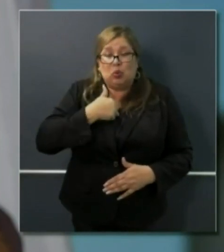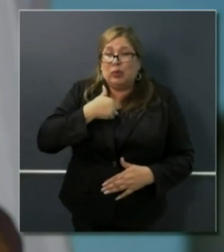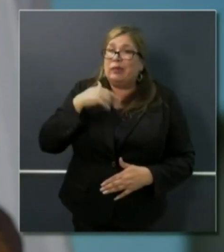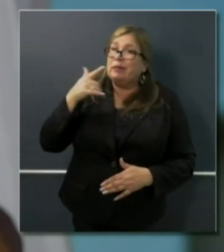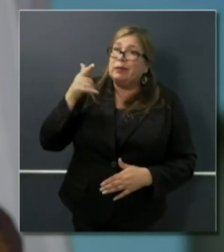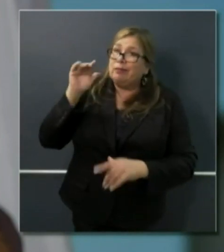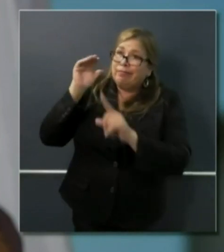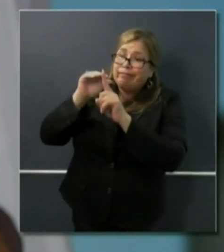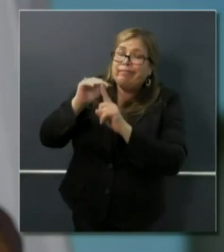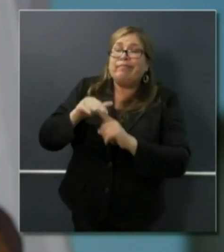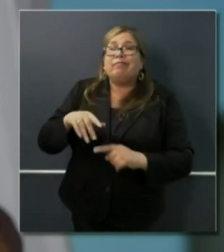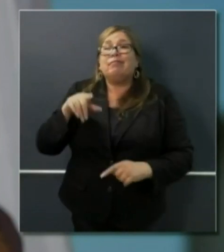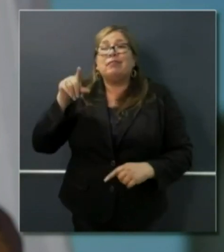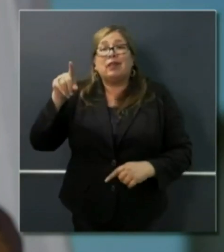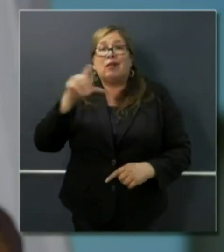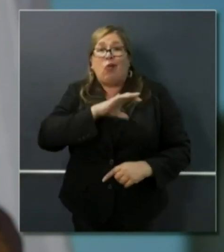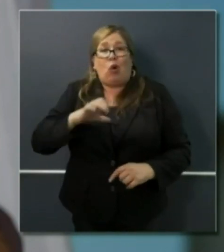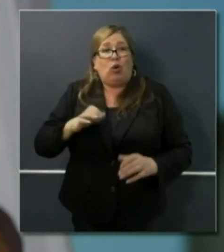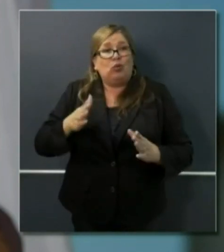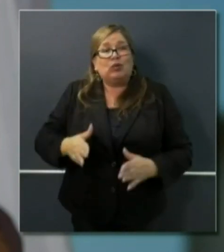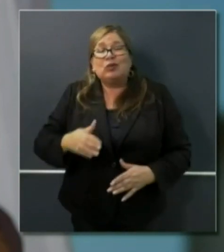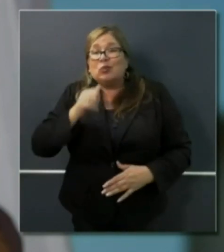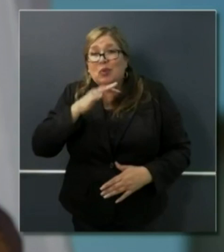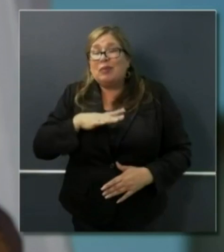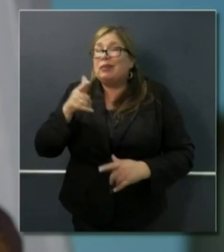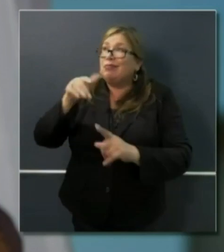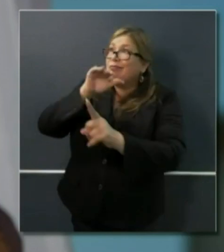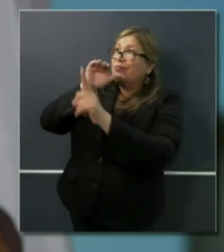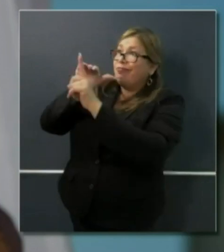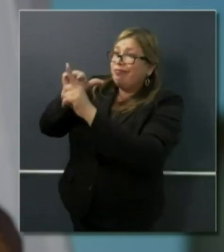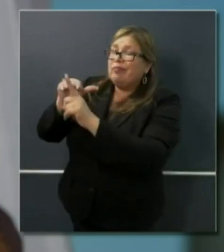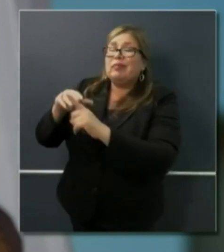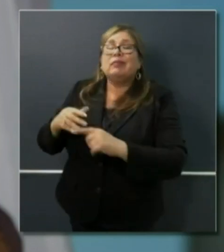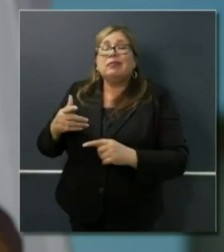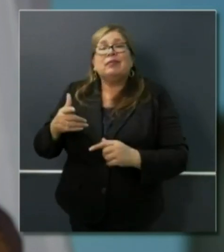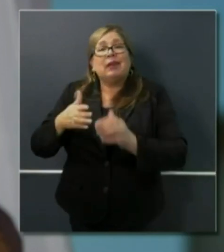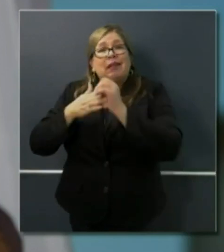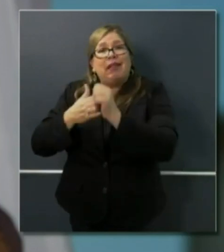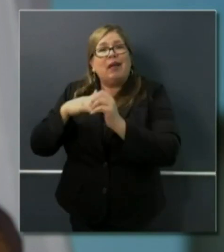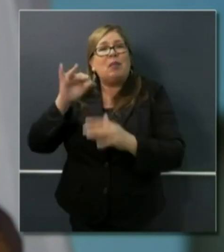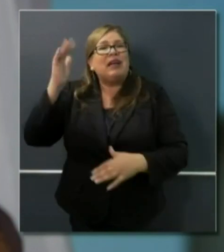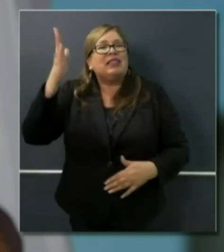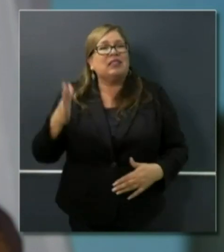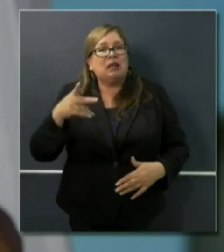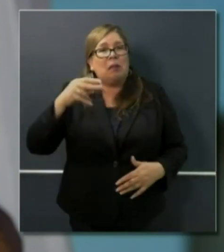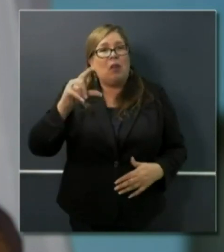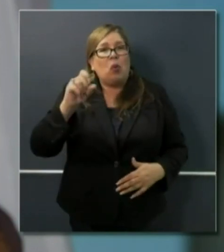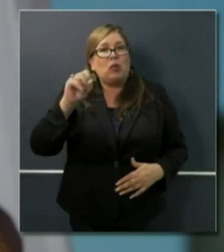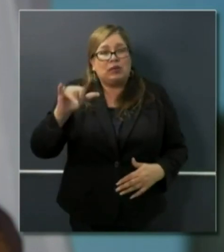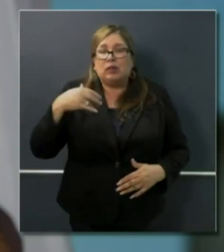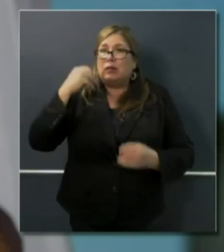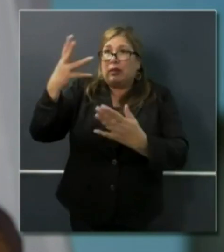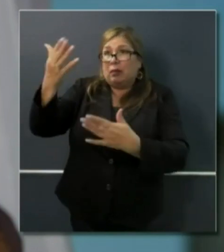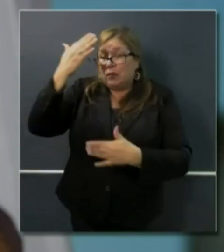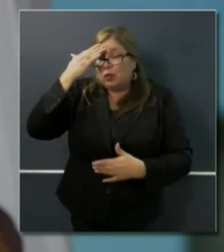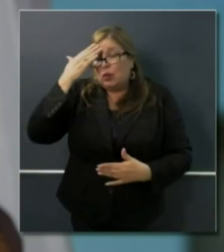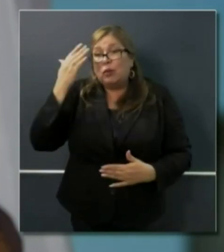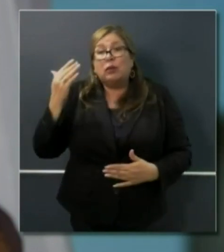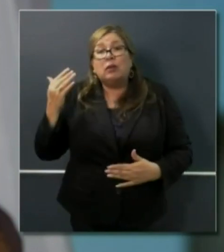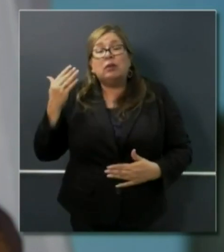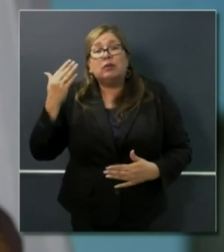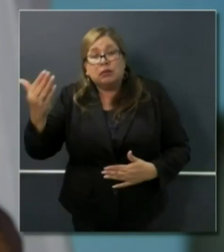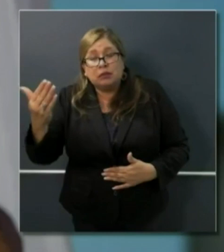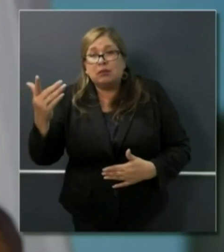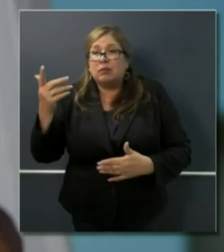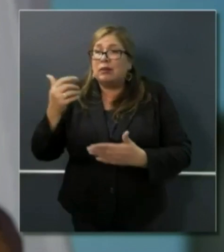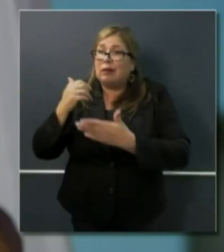and it made it clear to our congressional representatives, led by Speaker Pelosi, that any subsequent efforts in this